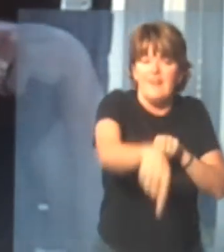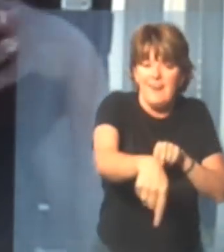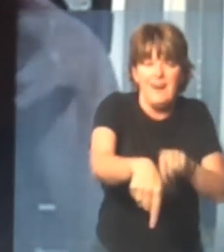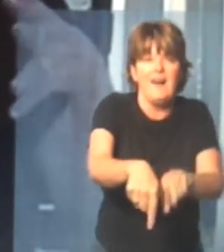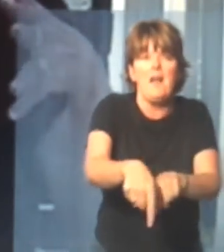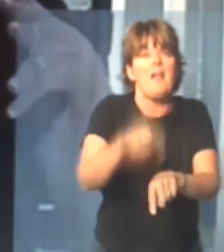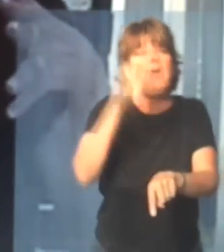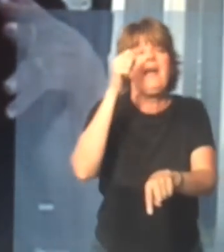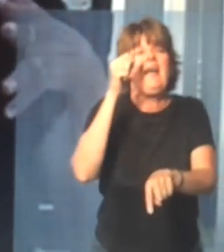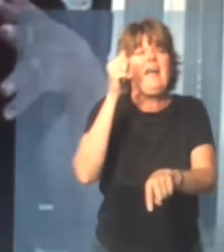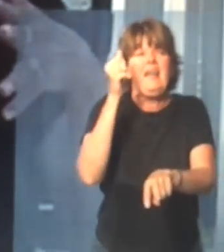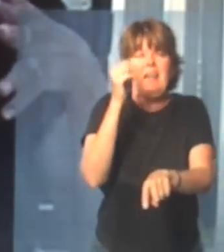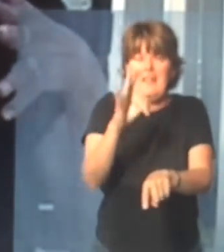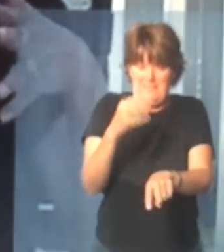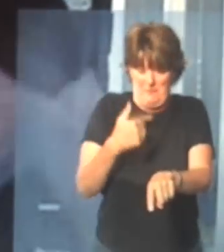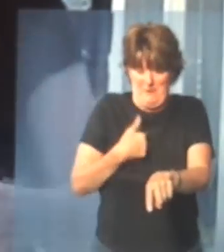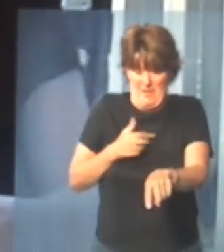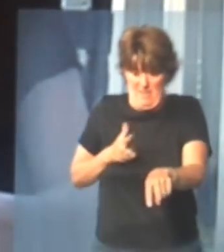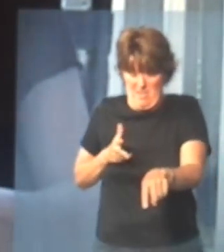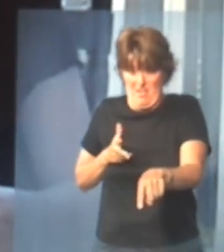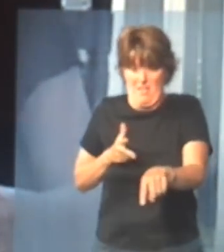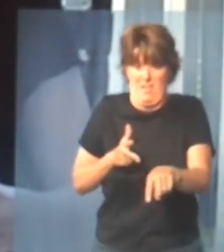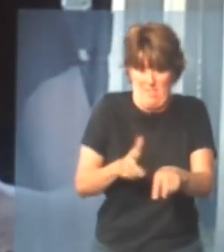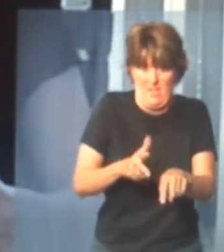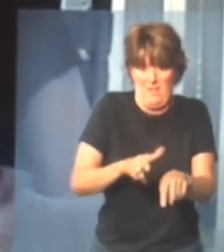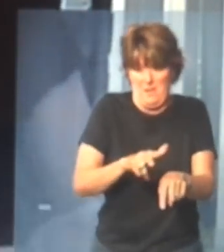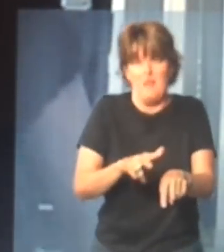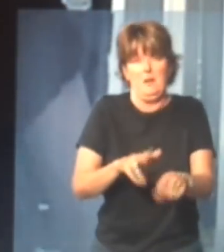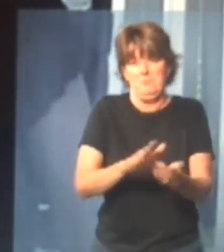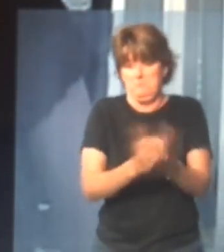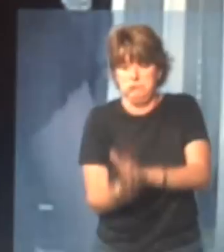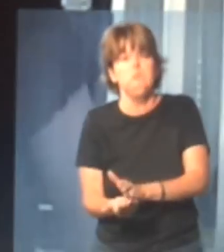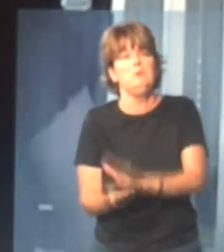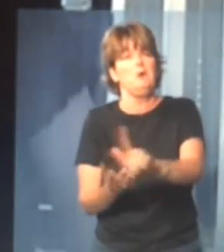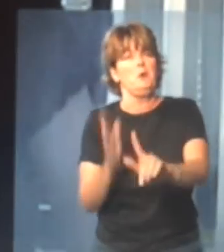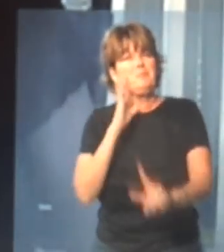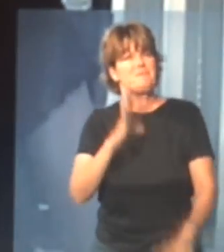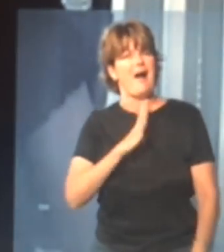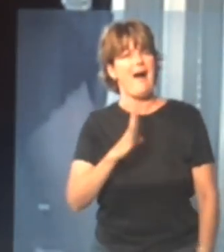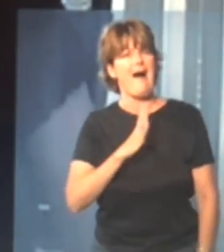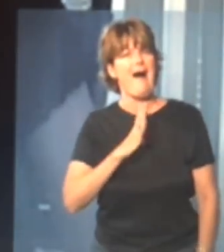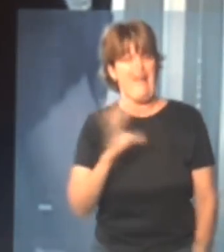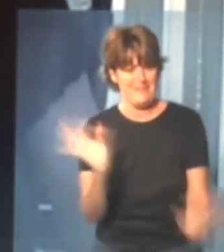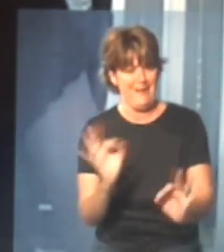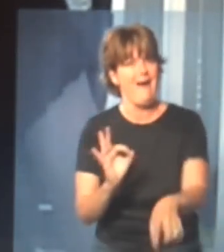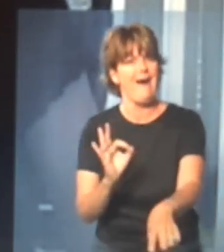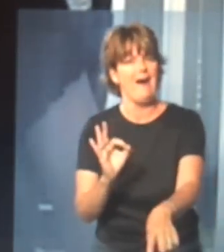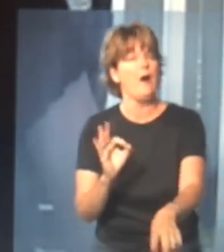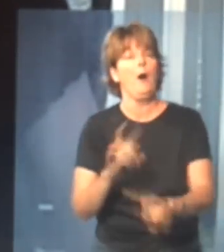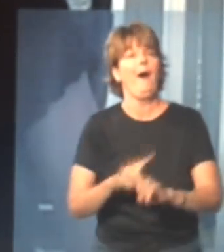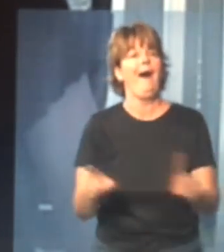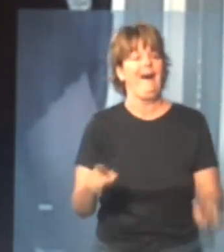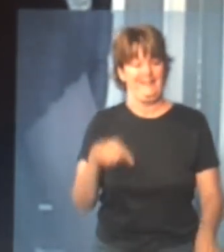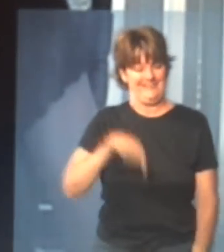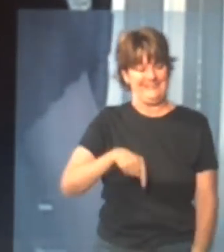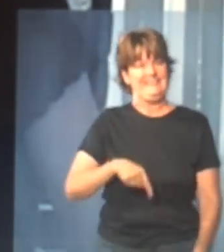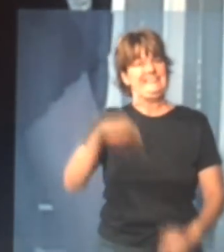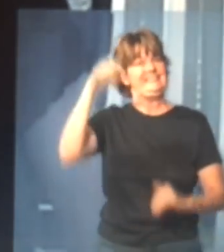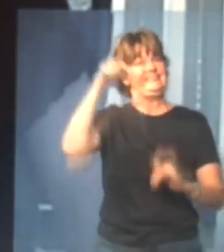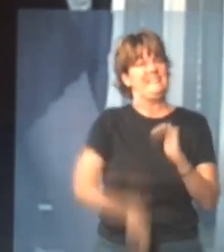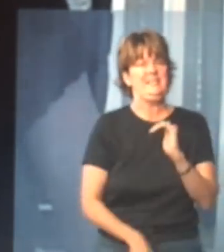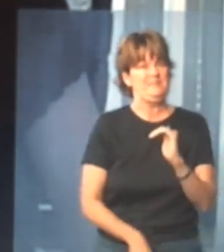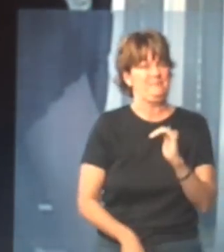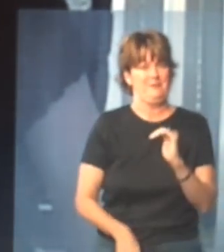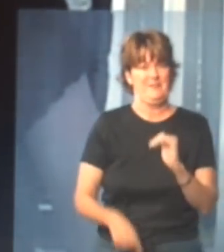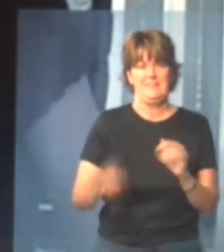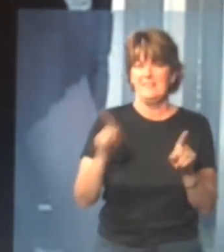if I would've got over on that part of the land, I probably would've been fine, but I didn't know that, all I knew is I was in a deep